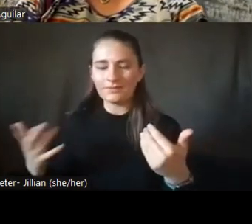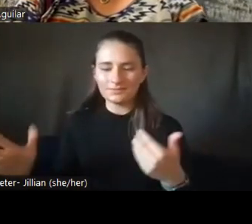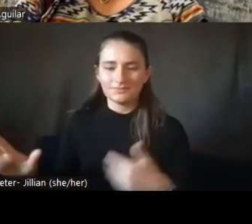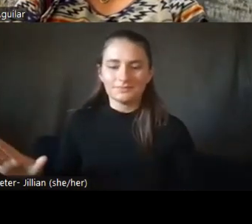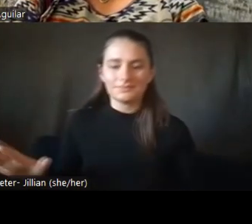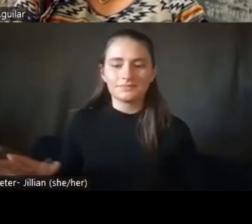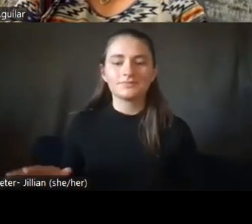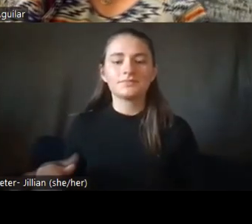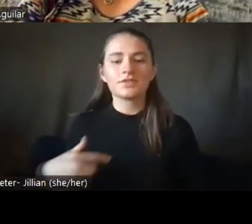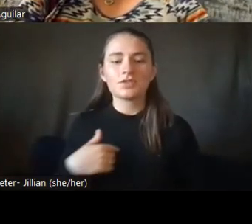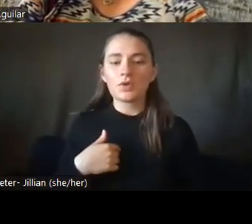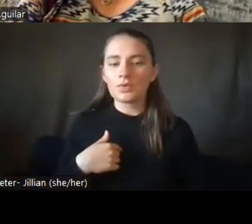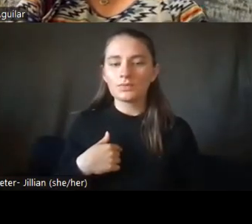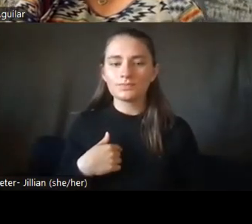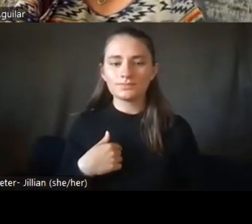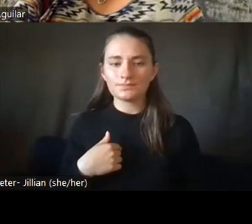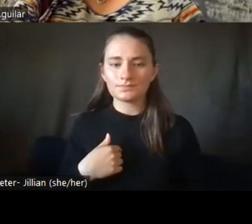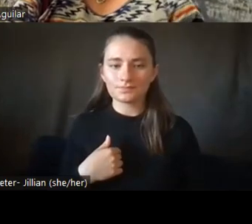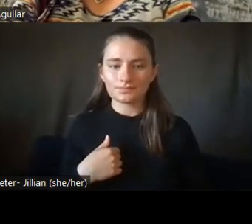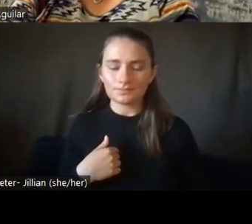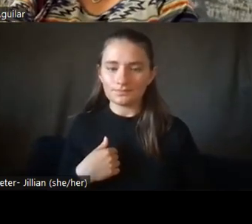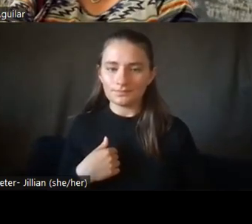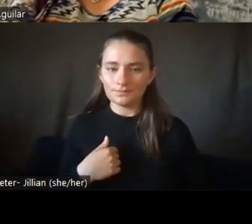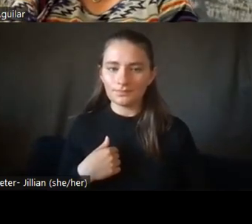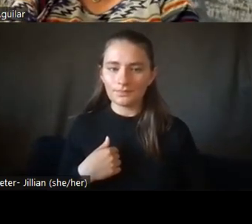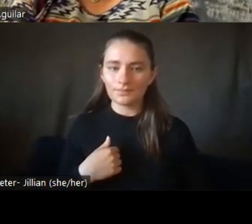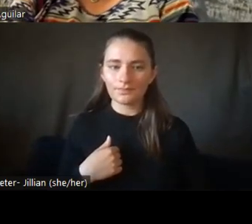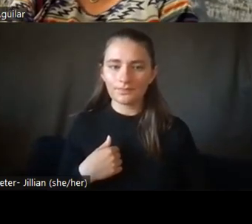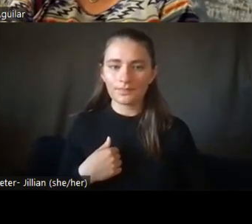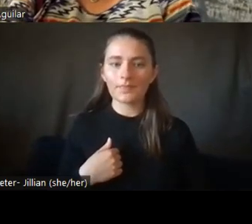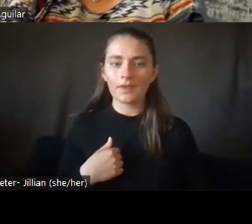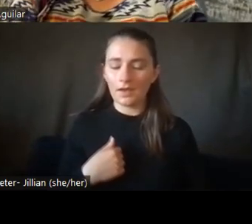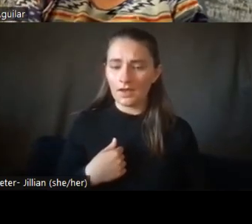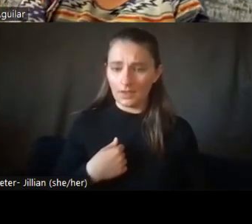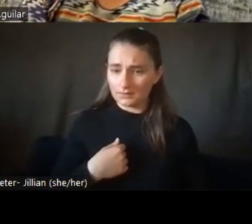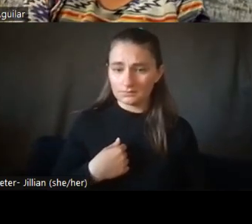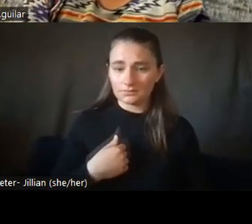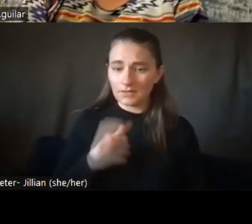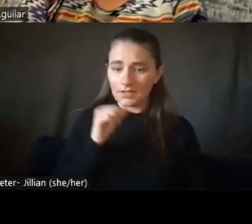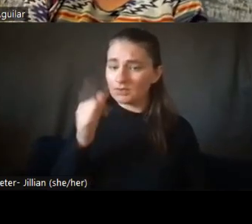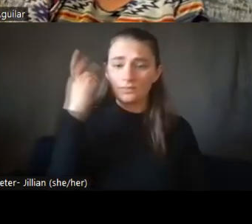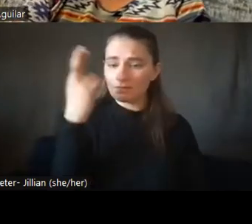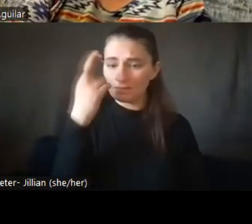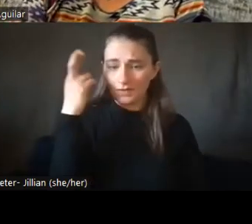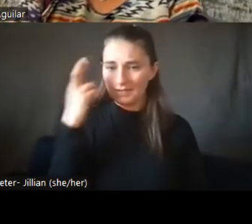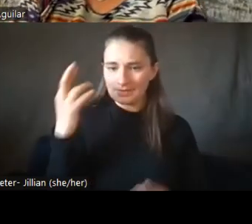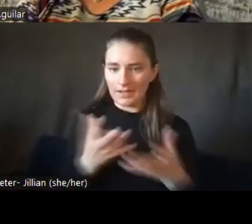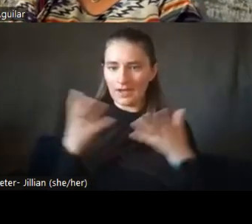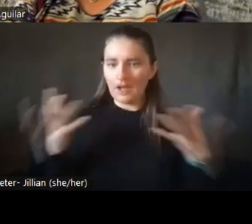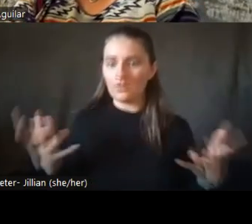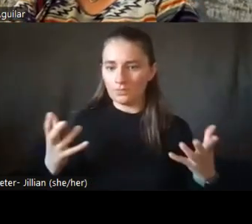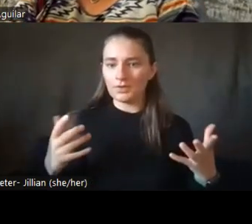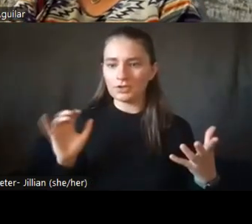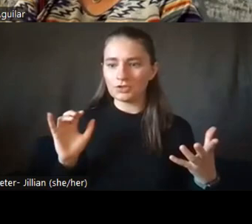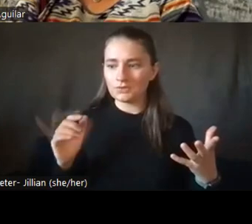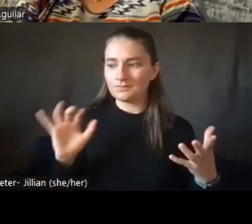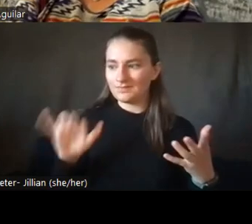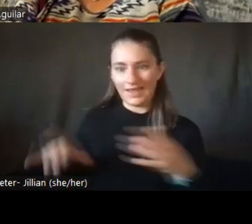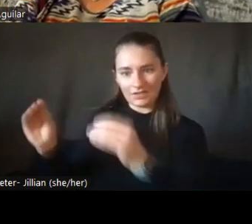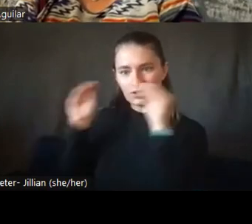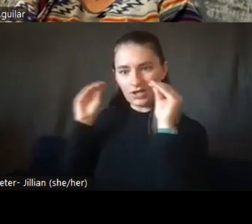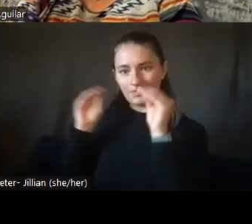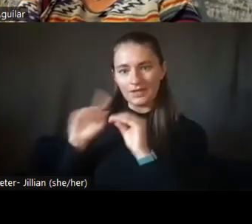underestimated how much that taught me about being a self advocate, um, until my child was born.